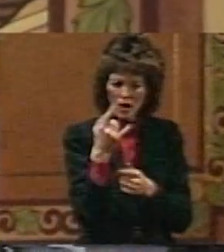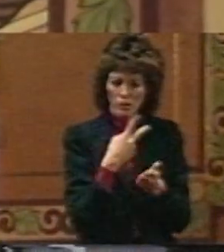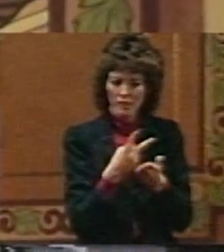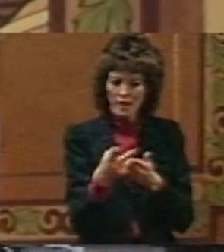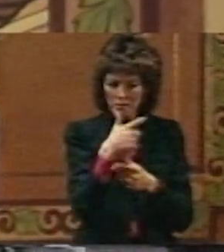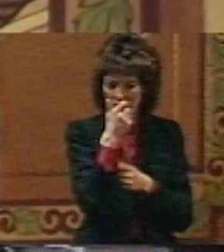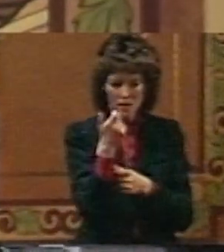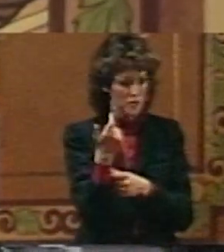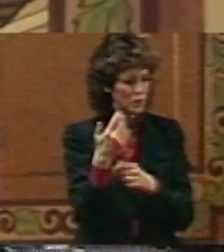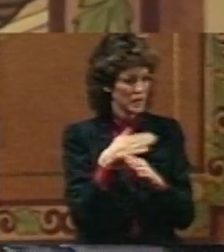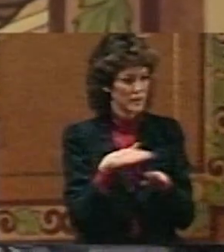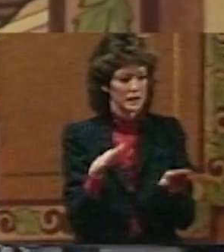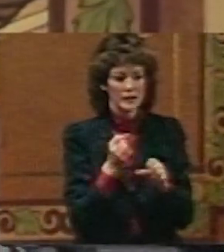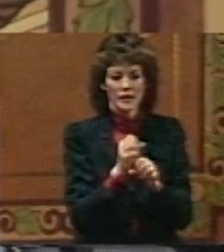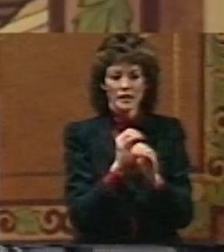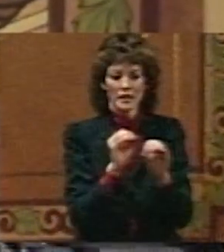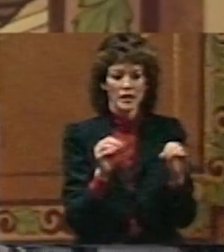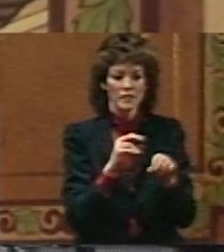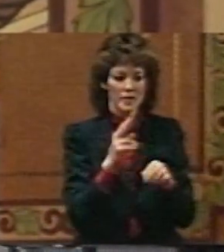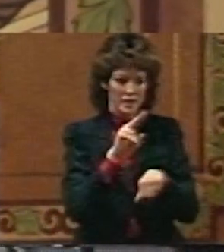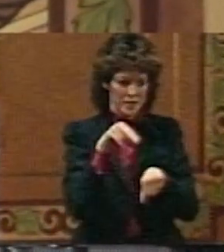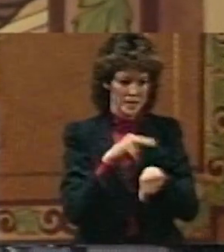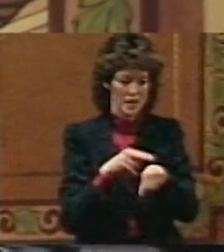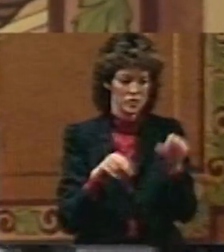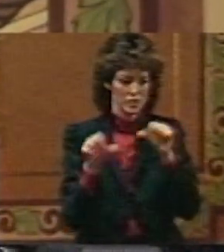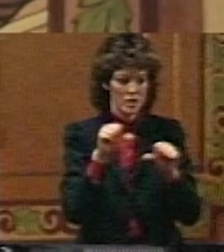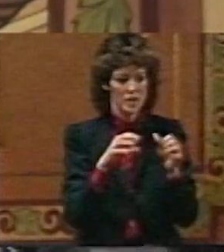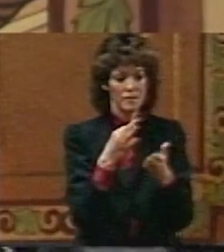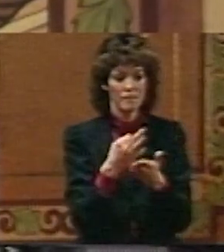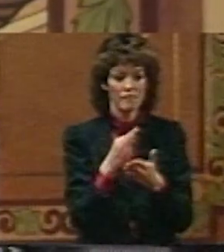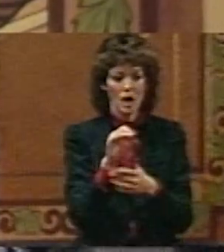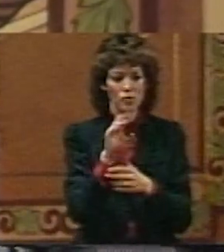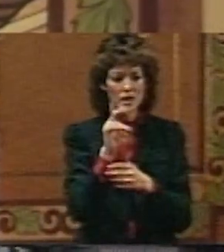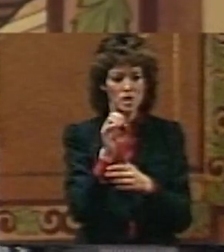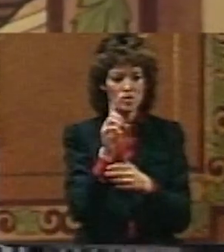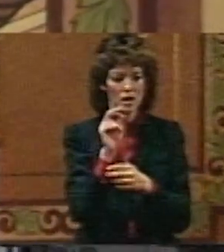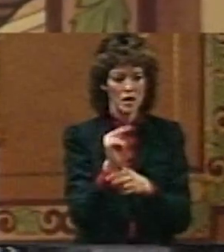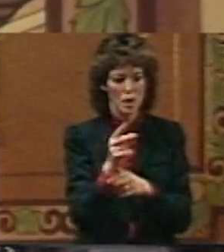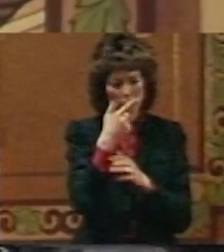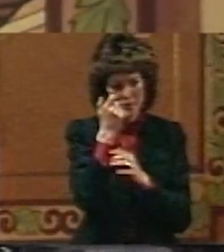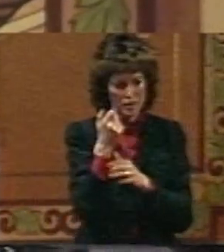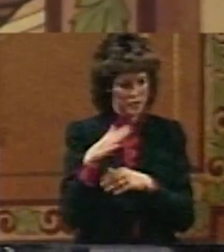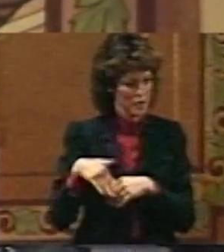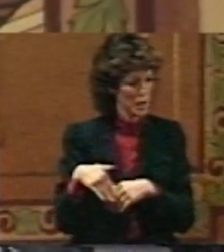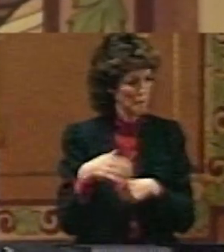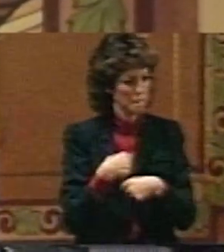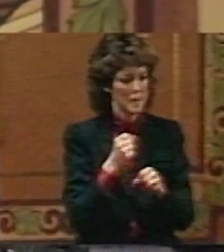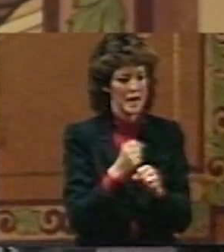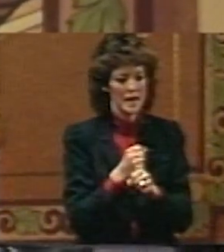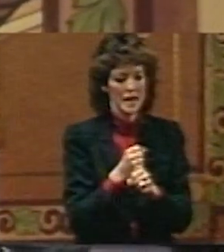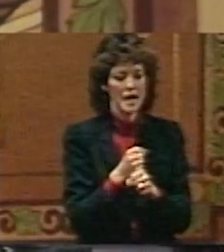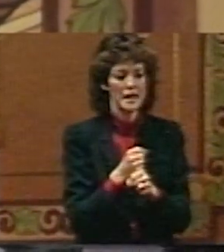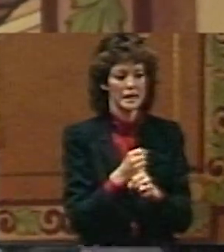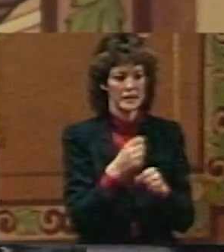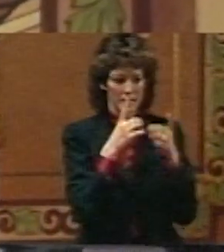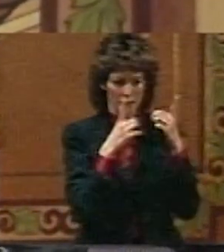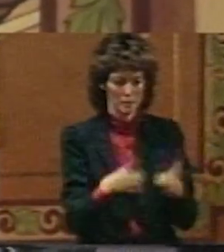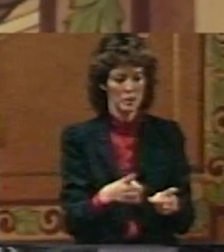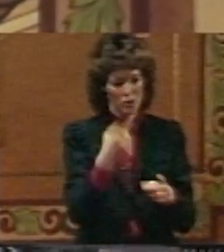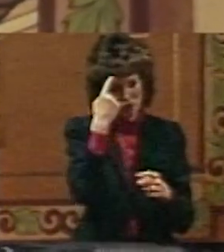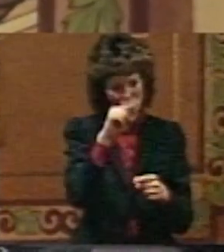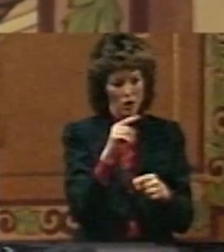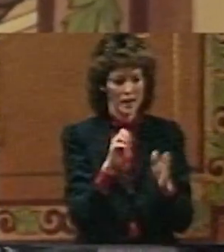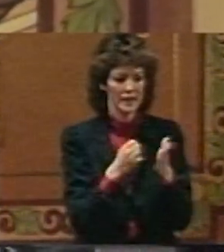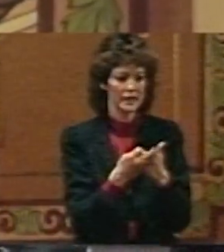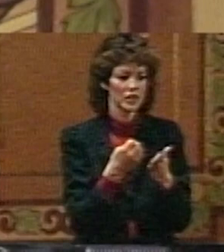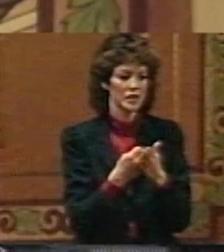we did not get any of the National Science Foundation commitment because we have not made a basic commitment to economic development